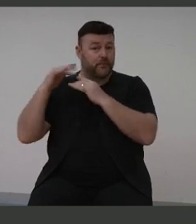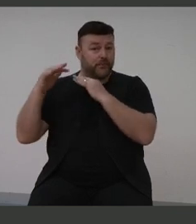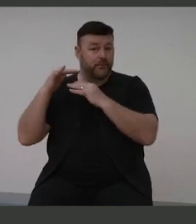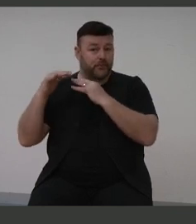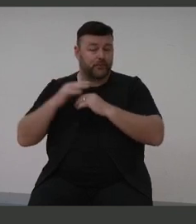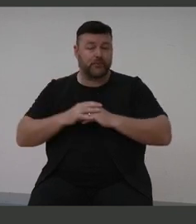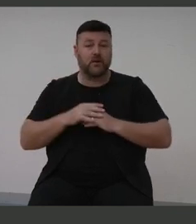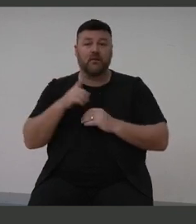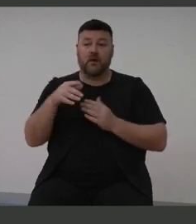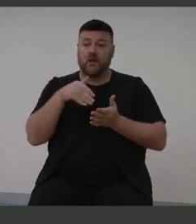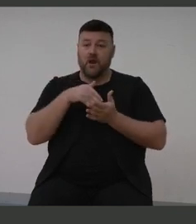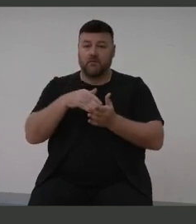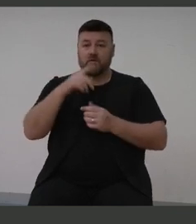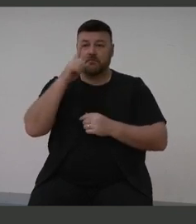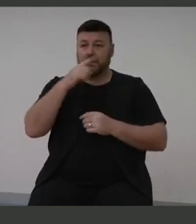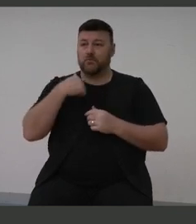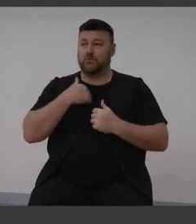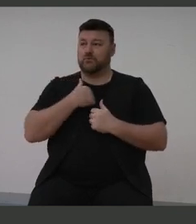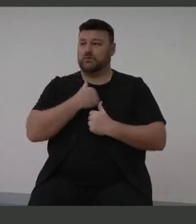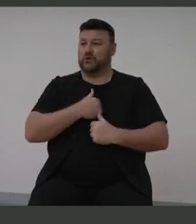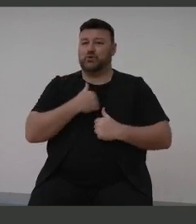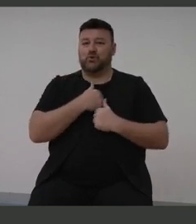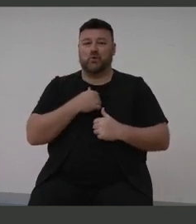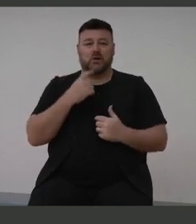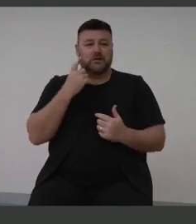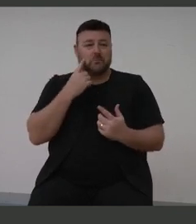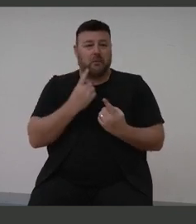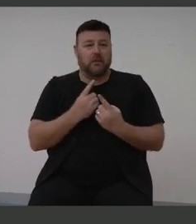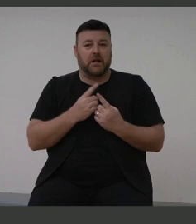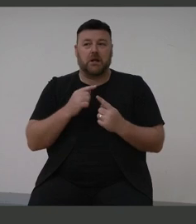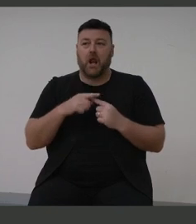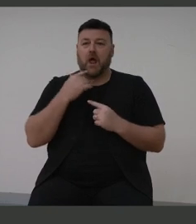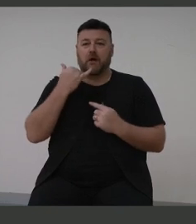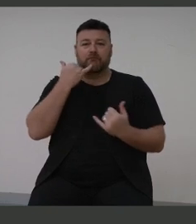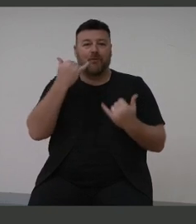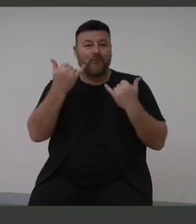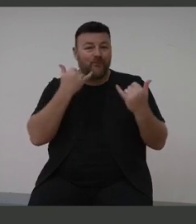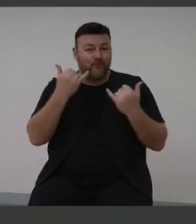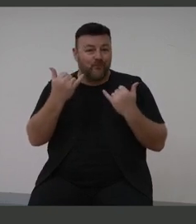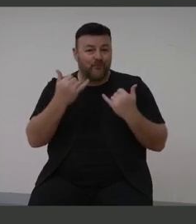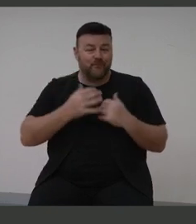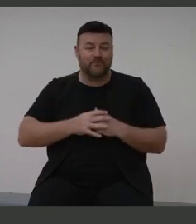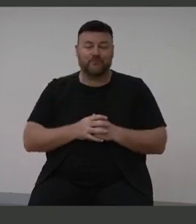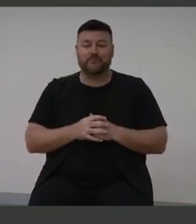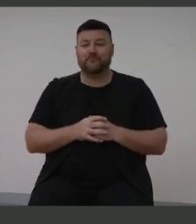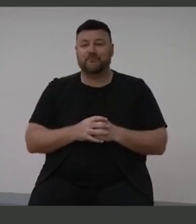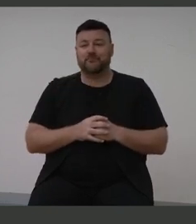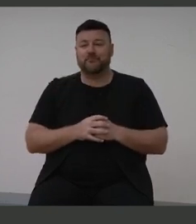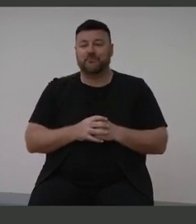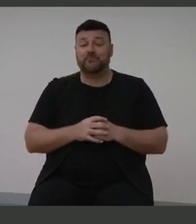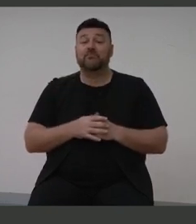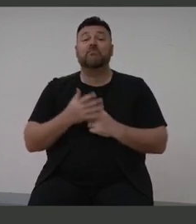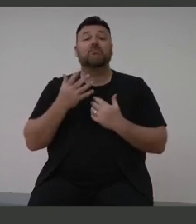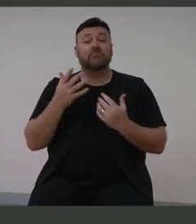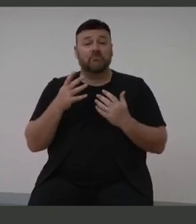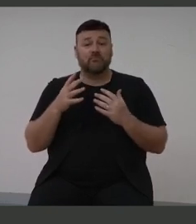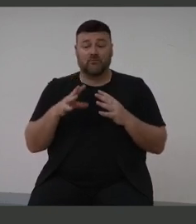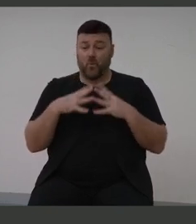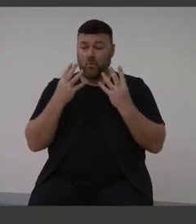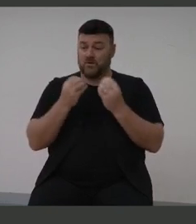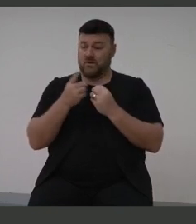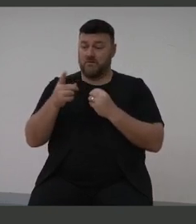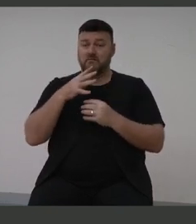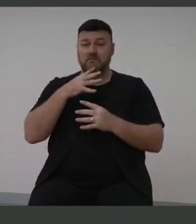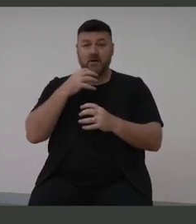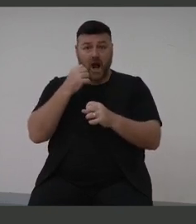enjoyment of simple things such as telephone conversations. But at a collective government level,